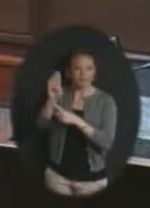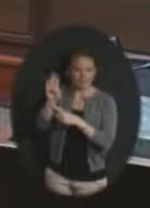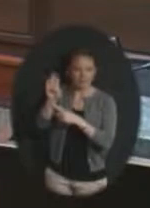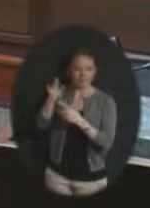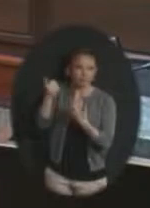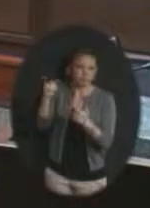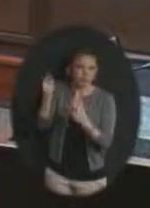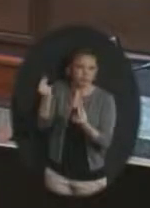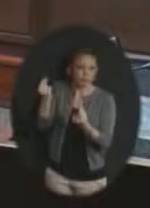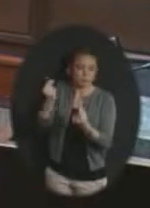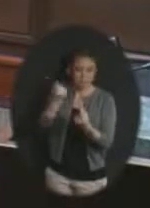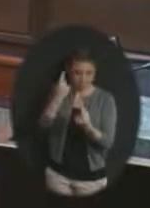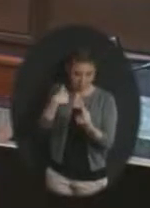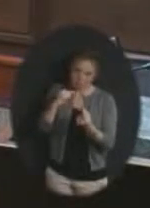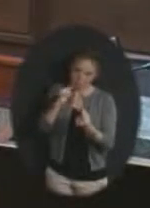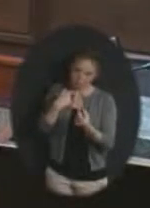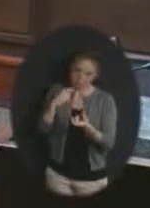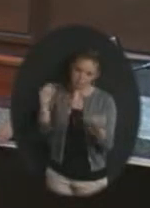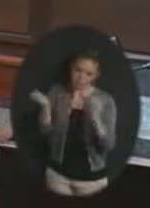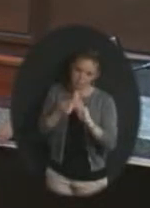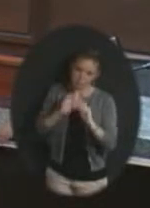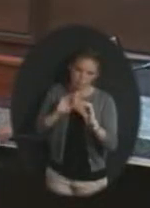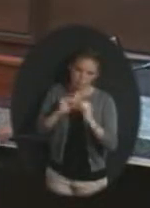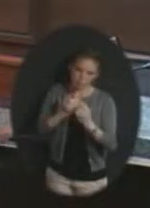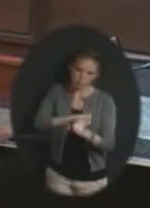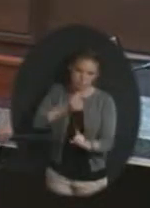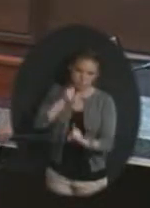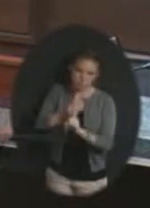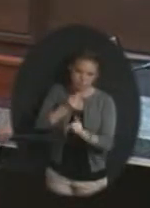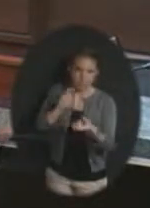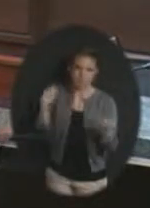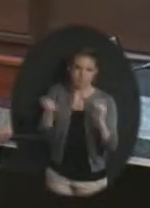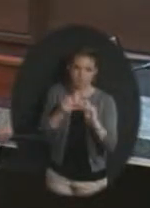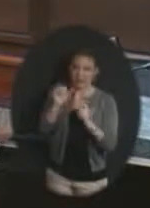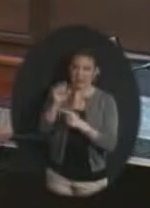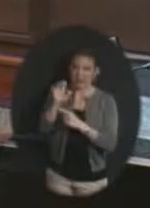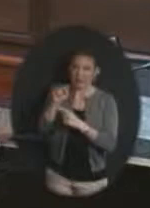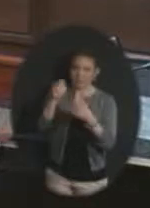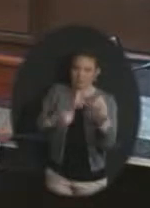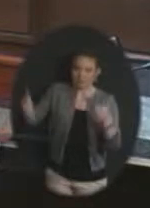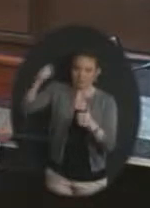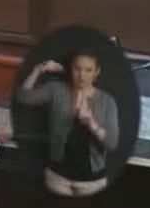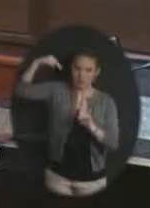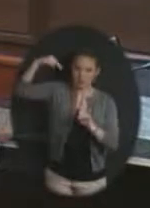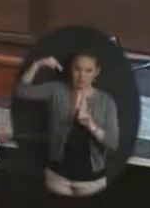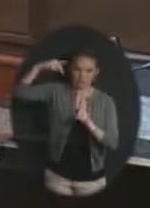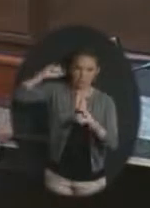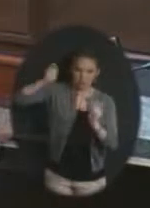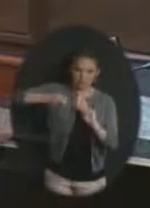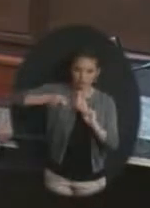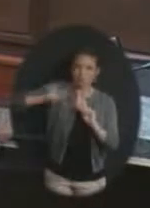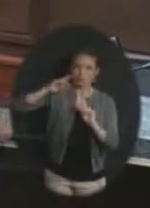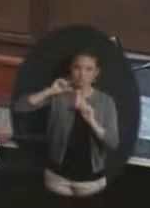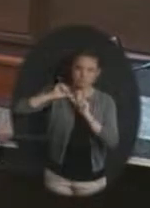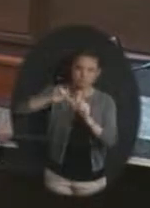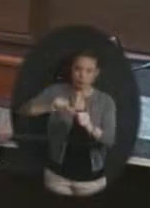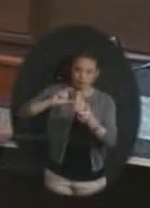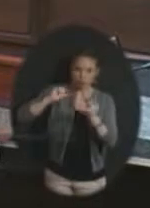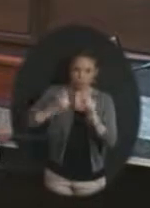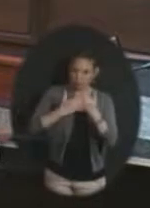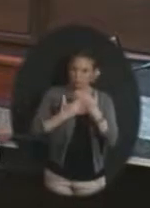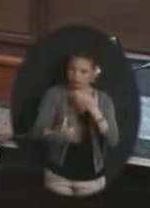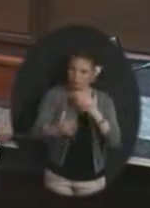there's been a significant change in the organization from the administrative level and we will continue to see changes